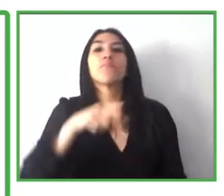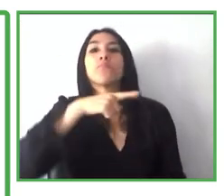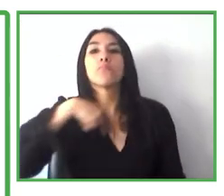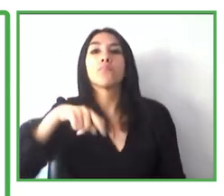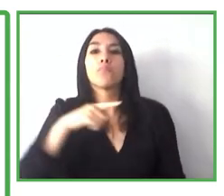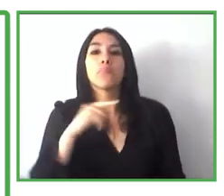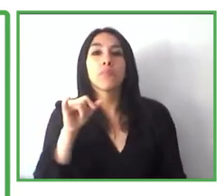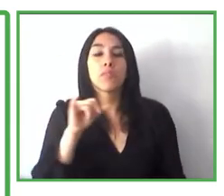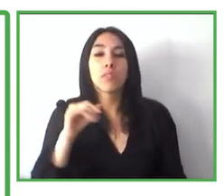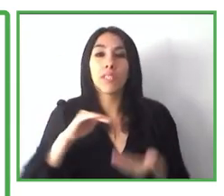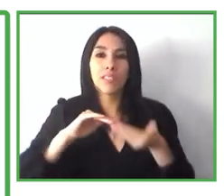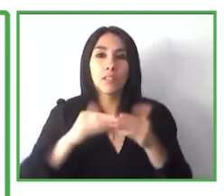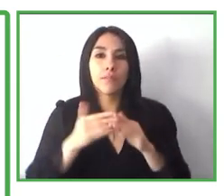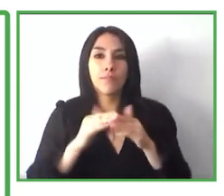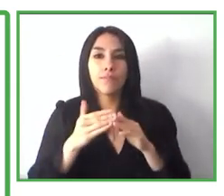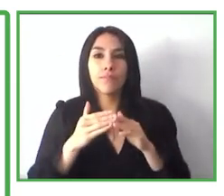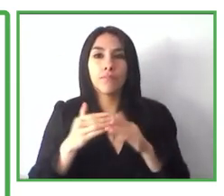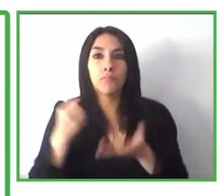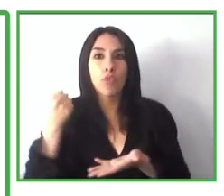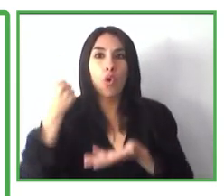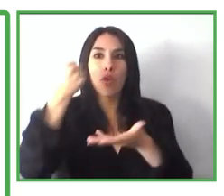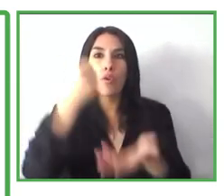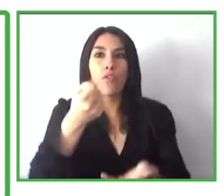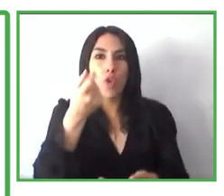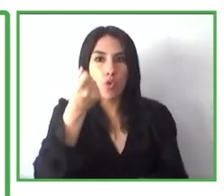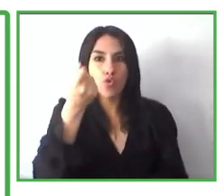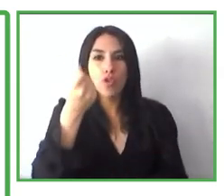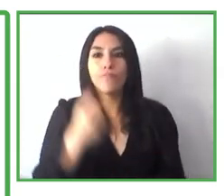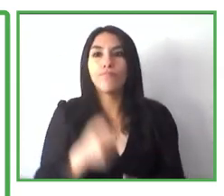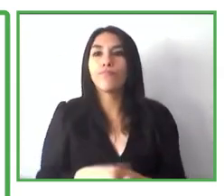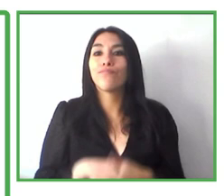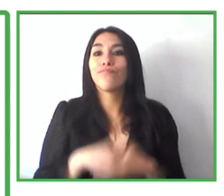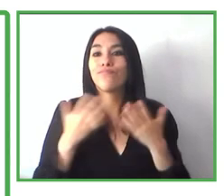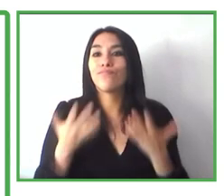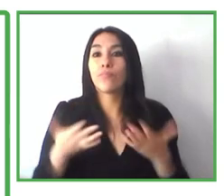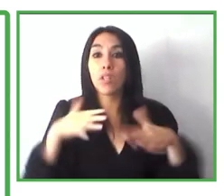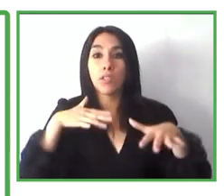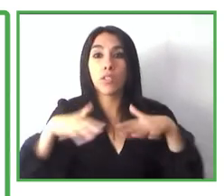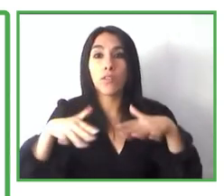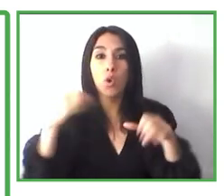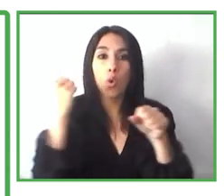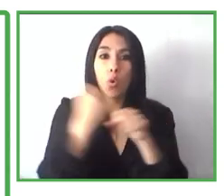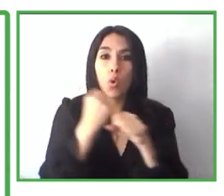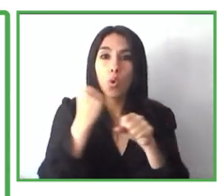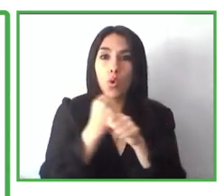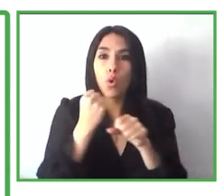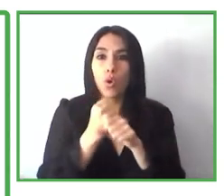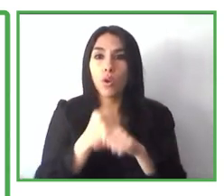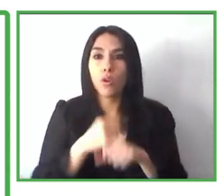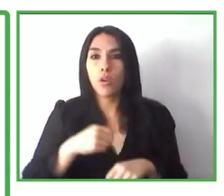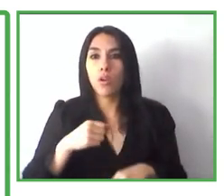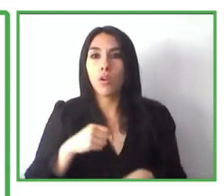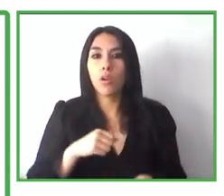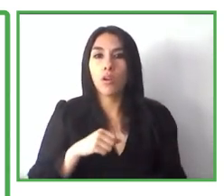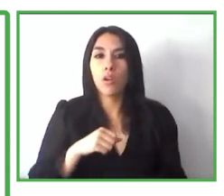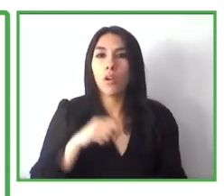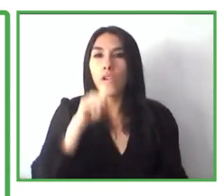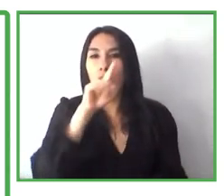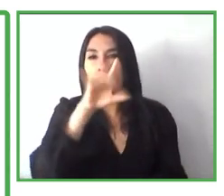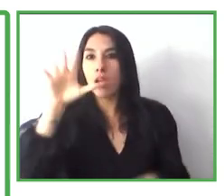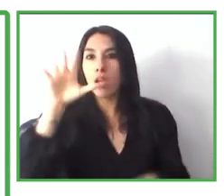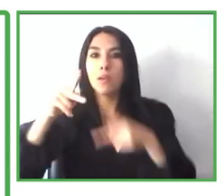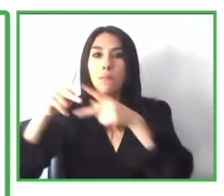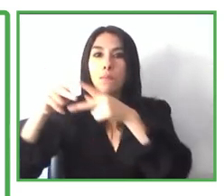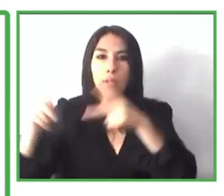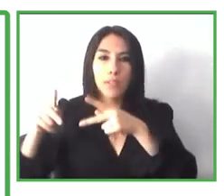funding from the city. In the service of employment, there are 15 work instructors,